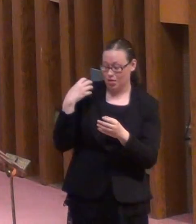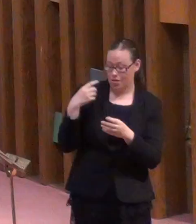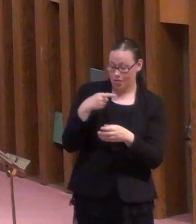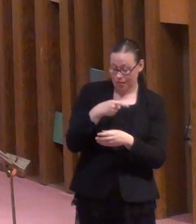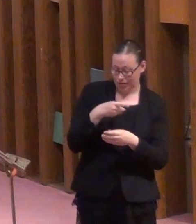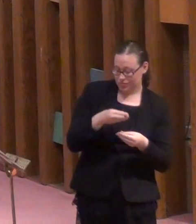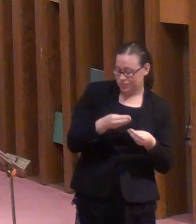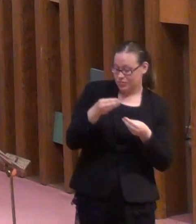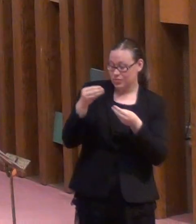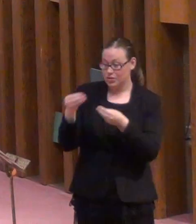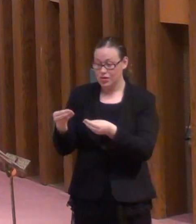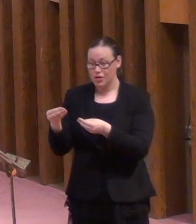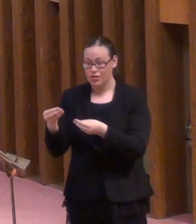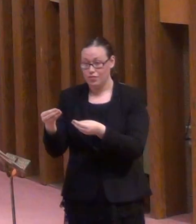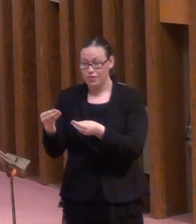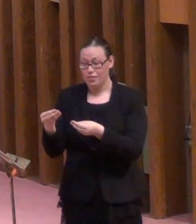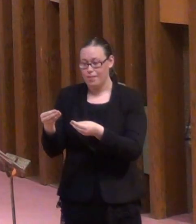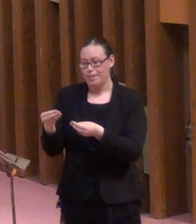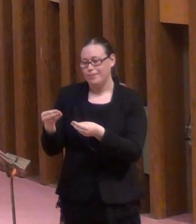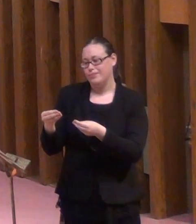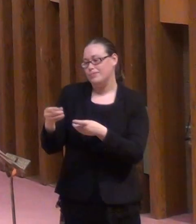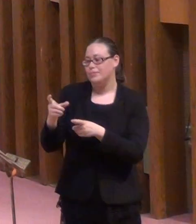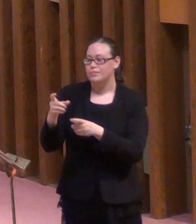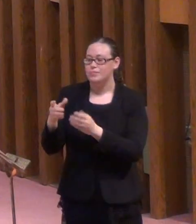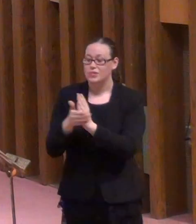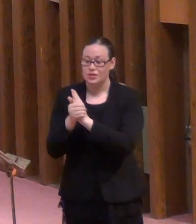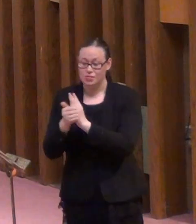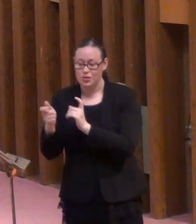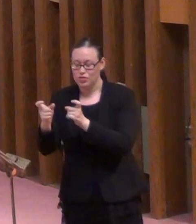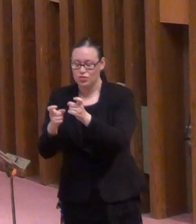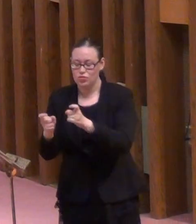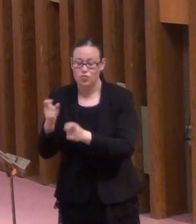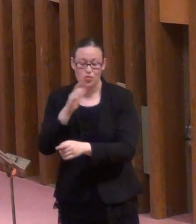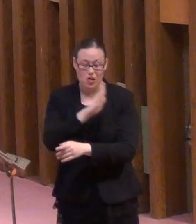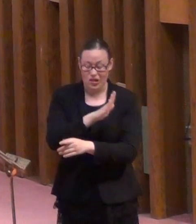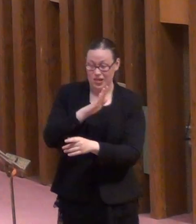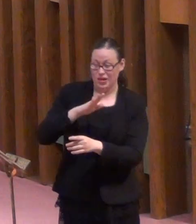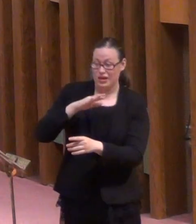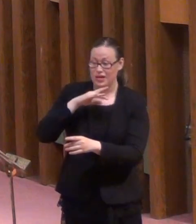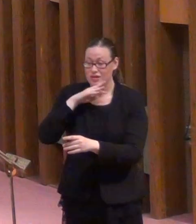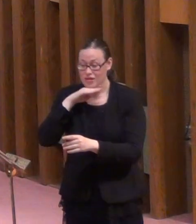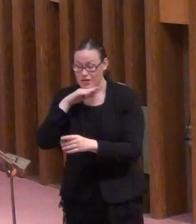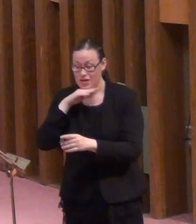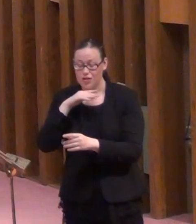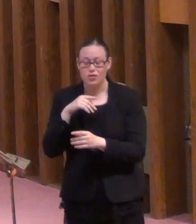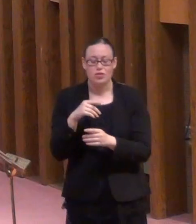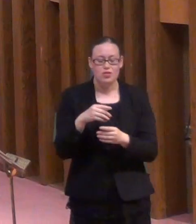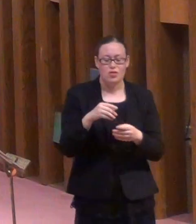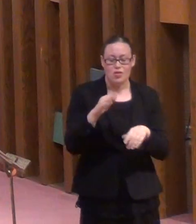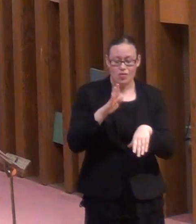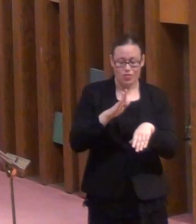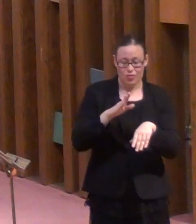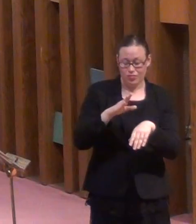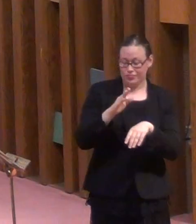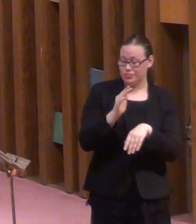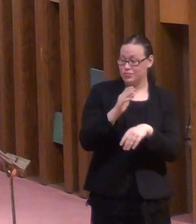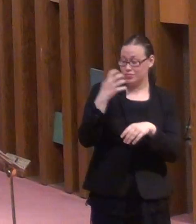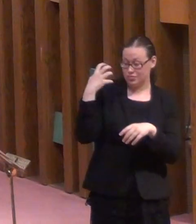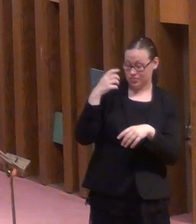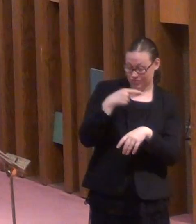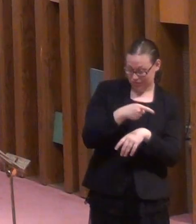give an account. The master was saying to him literally, prepare your books for auditing.